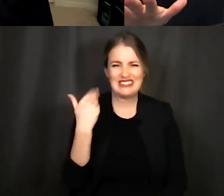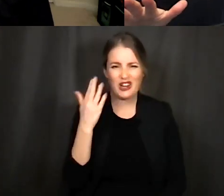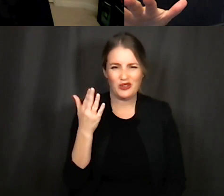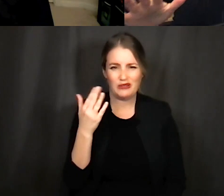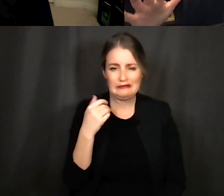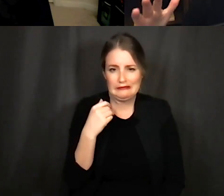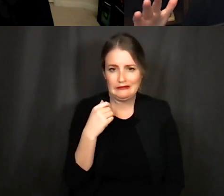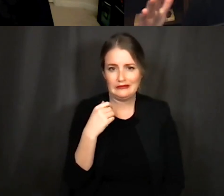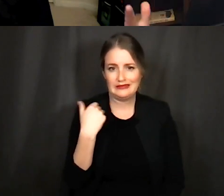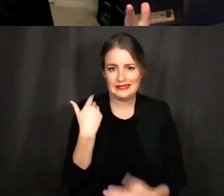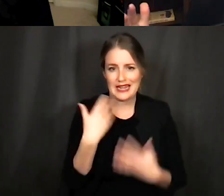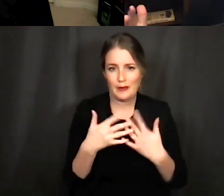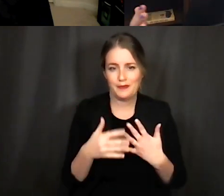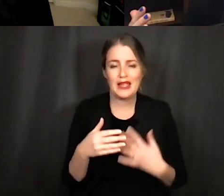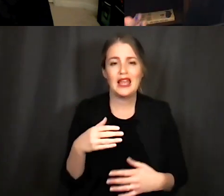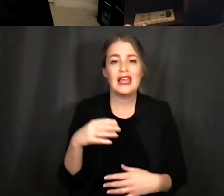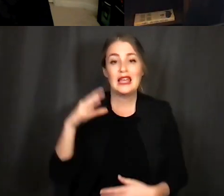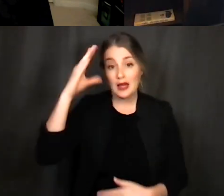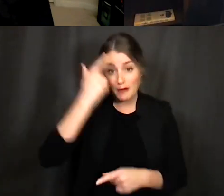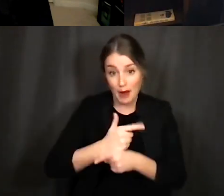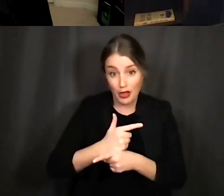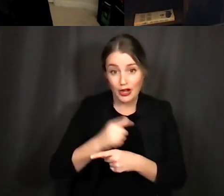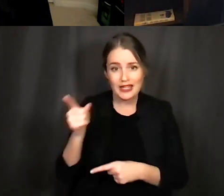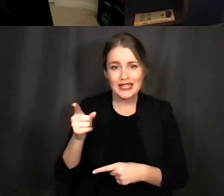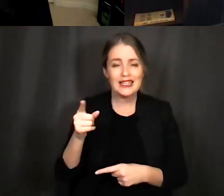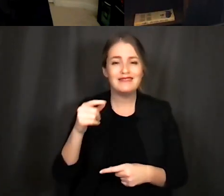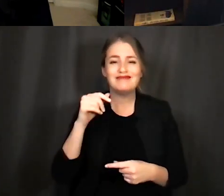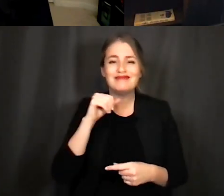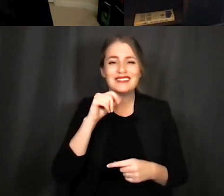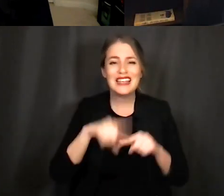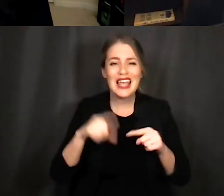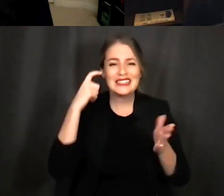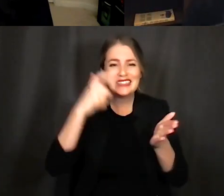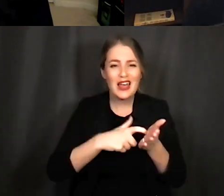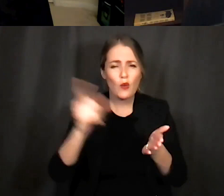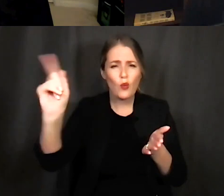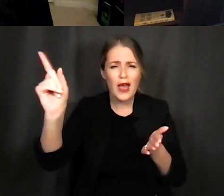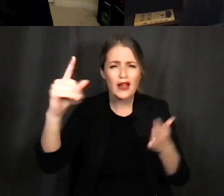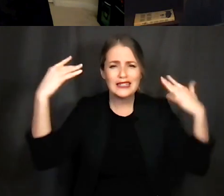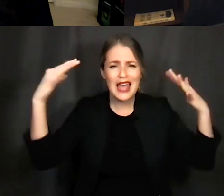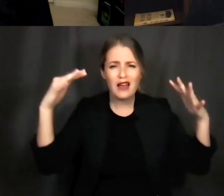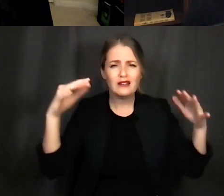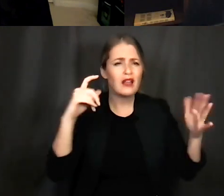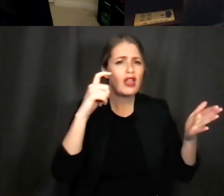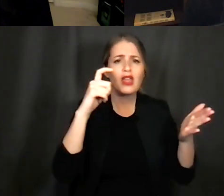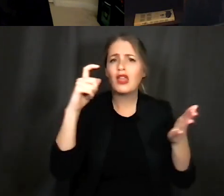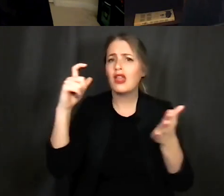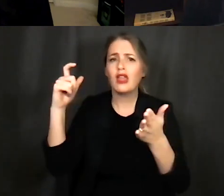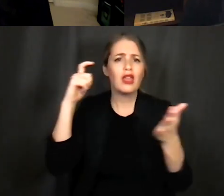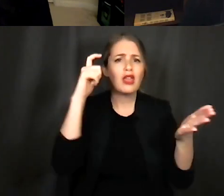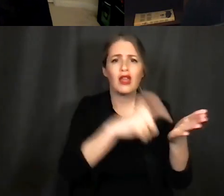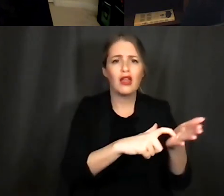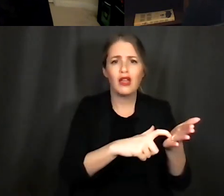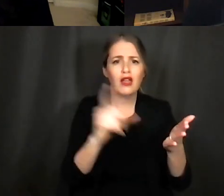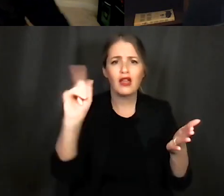question is about um he can't tell where sound is coming from um and i i can you talk a little bit about directionality